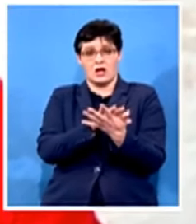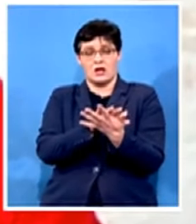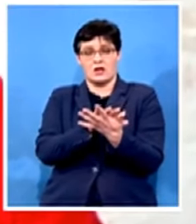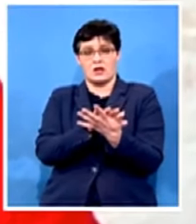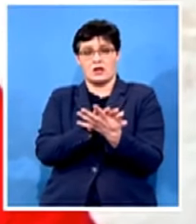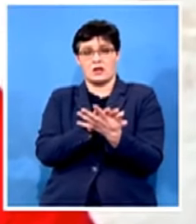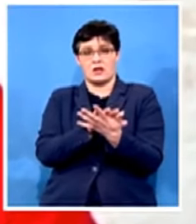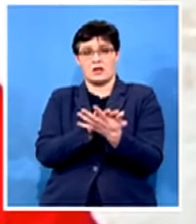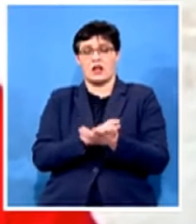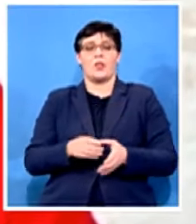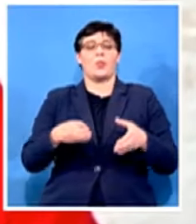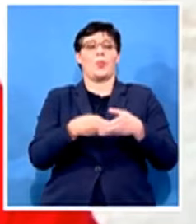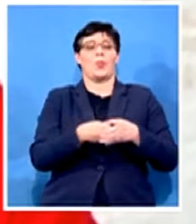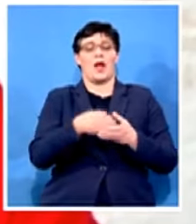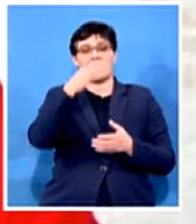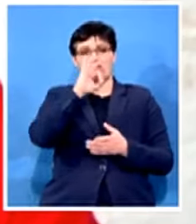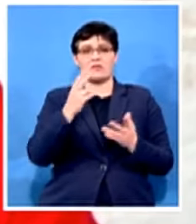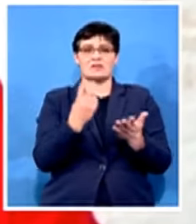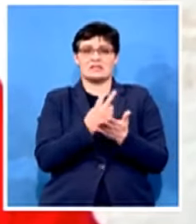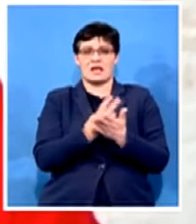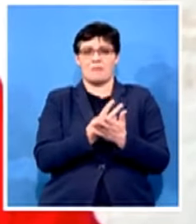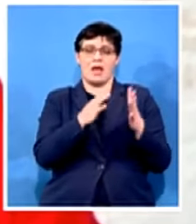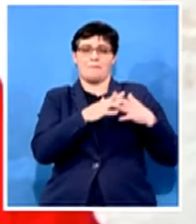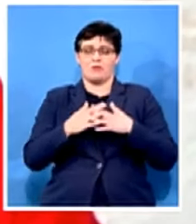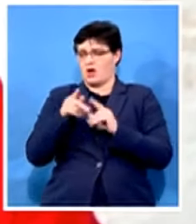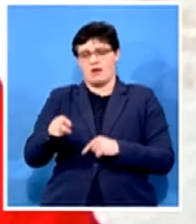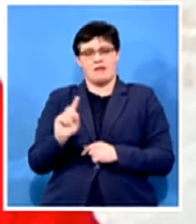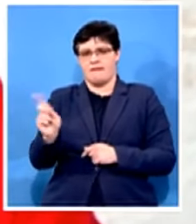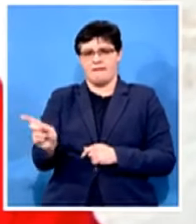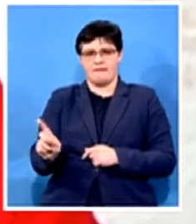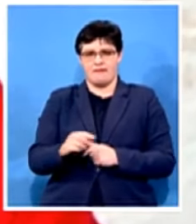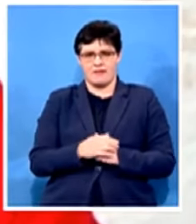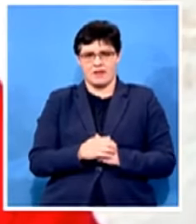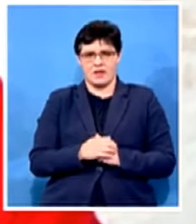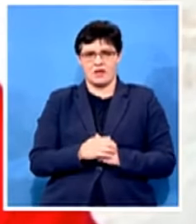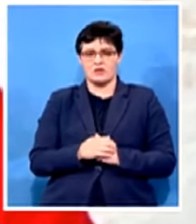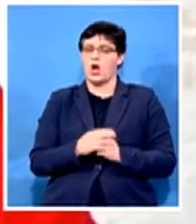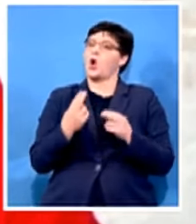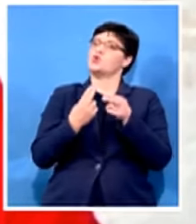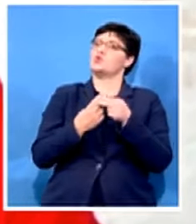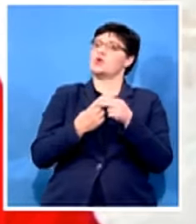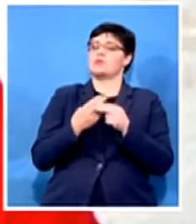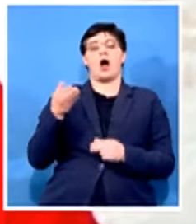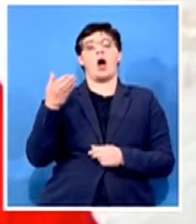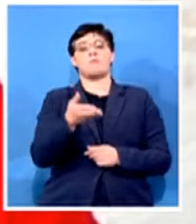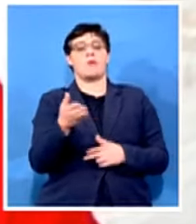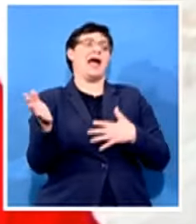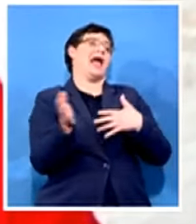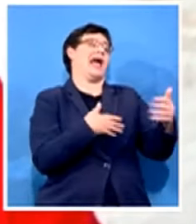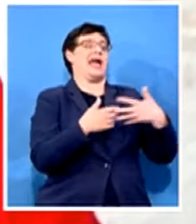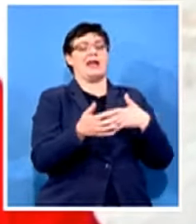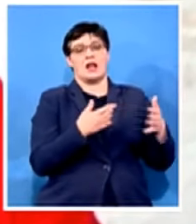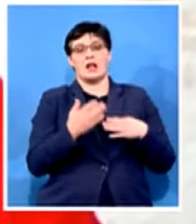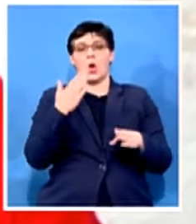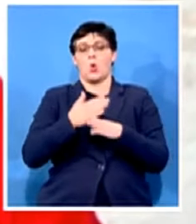united states of america where unions only exist to deal with the working conditions there's no collective bargaining